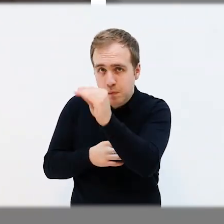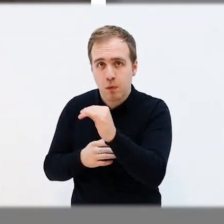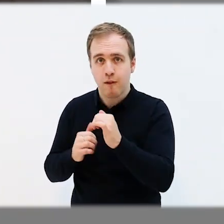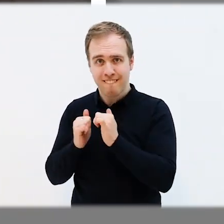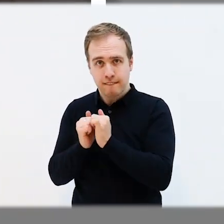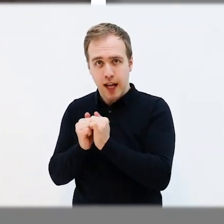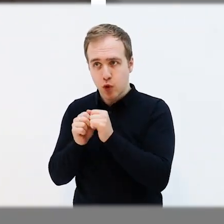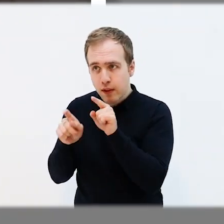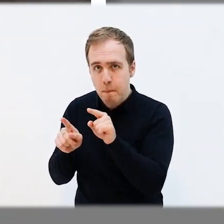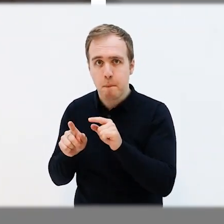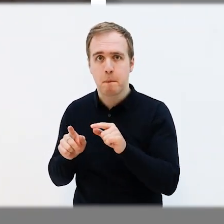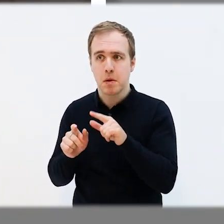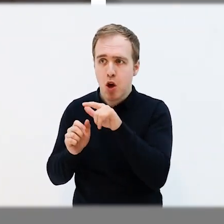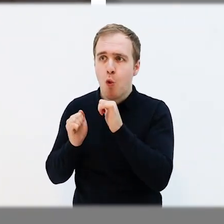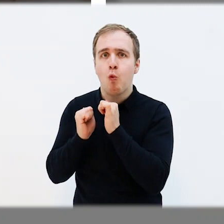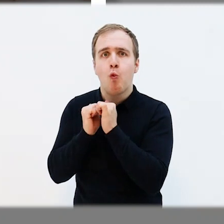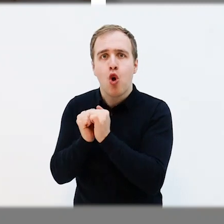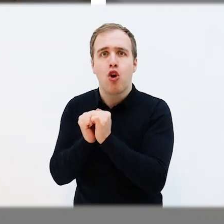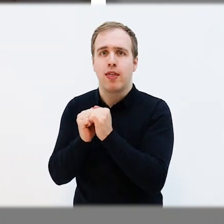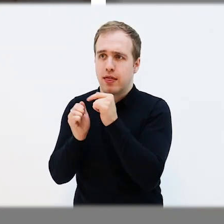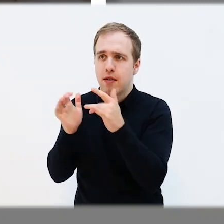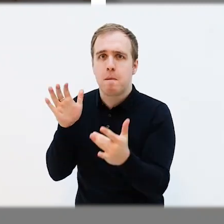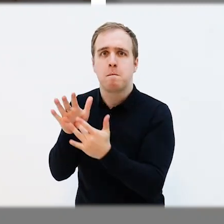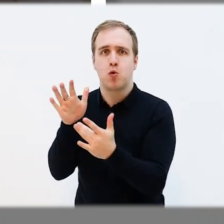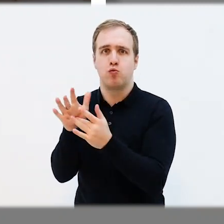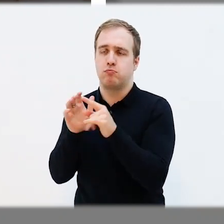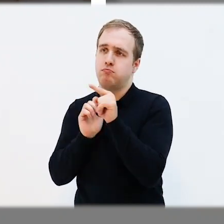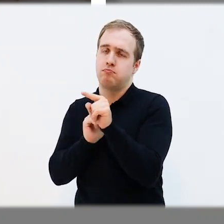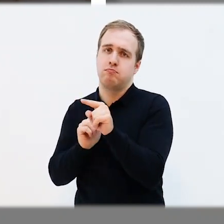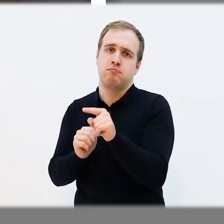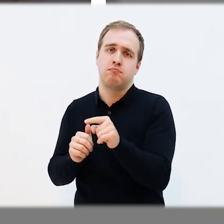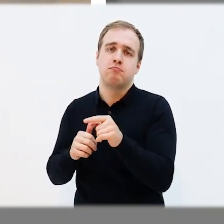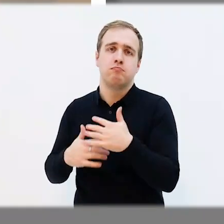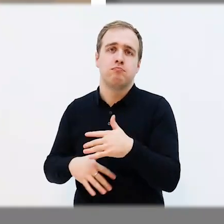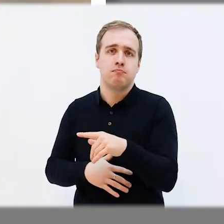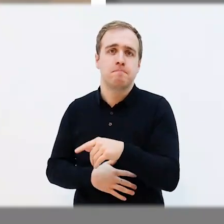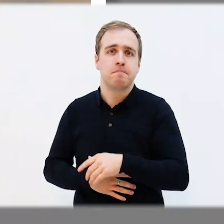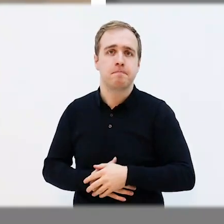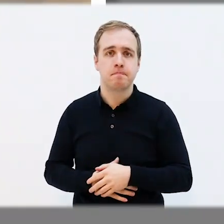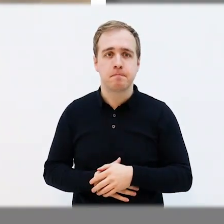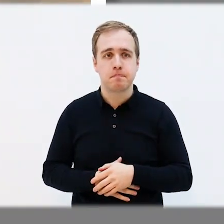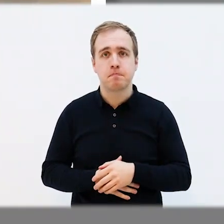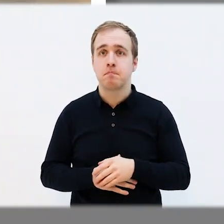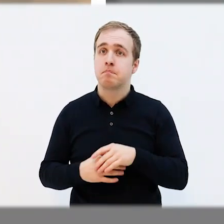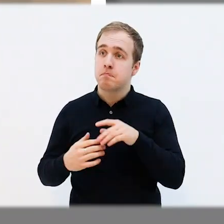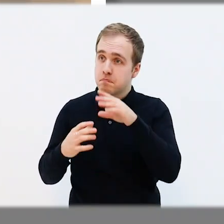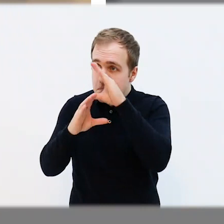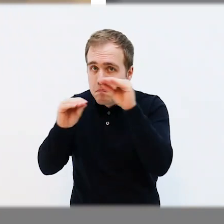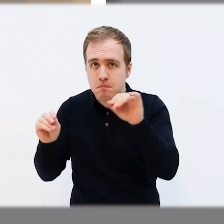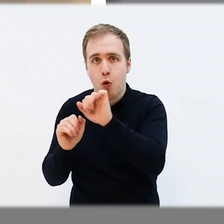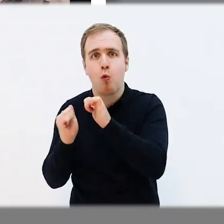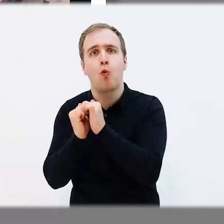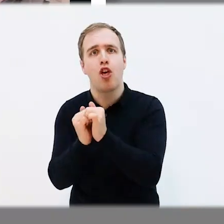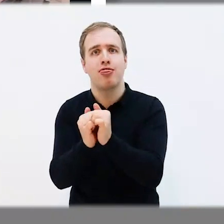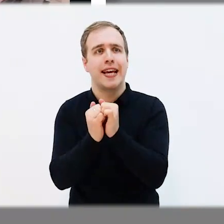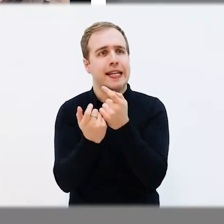valued, that they are worthy and that they count, they matter. Showing each person their worth.